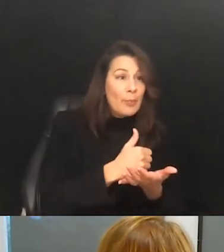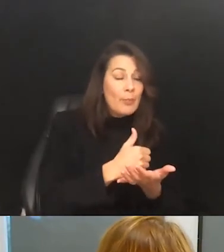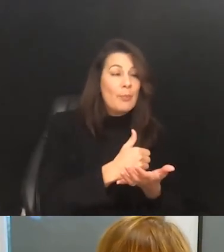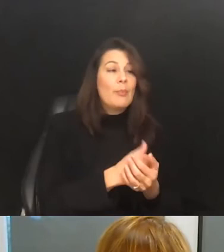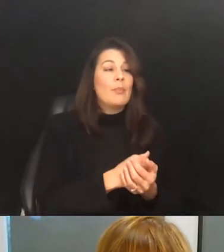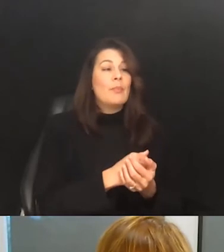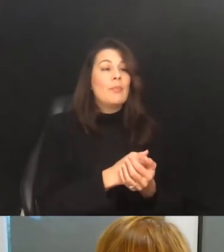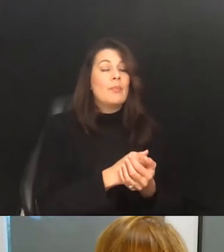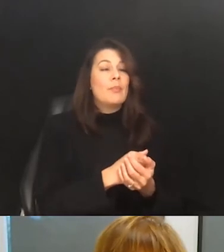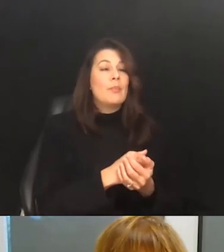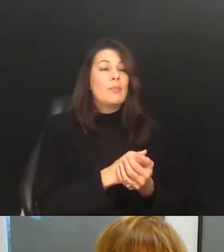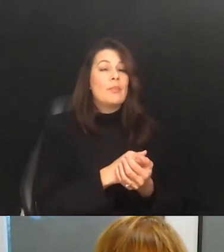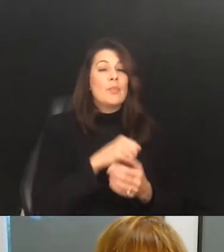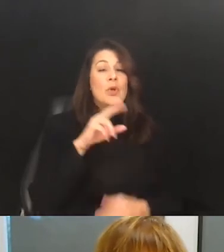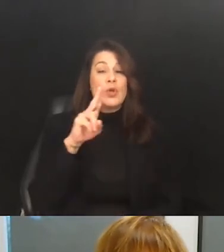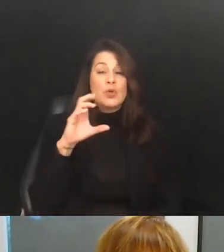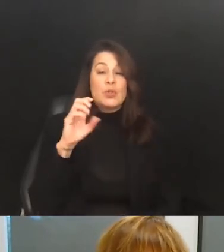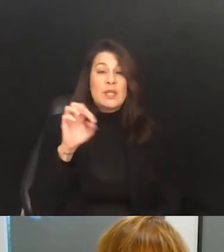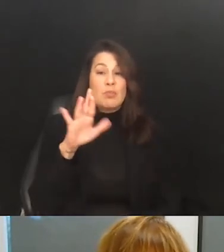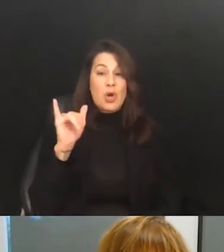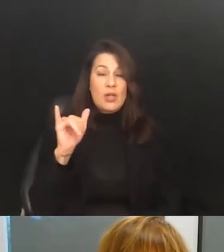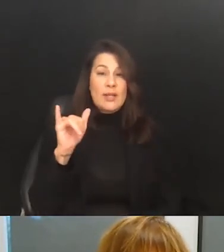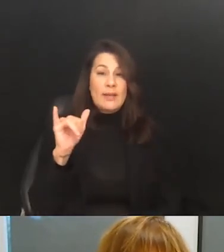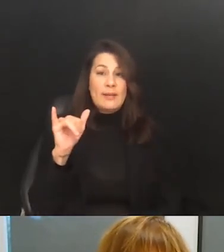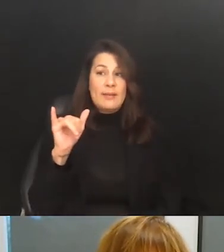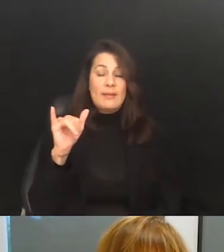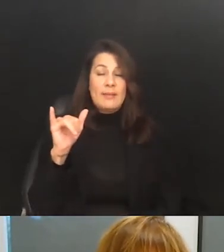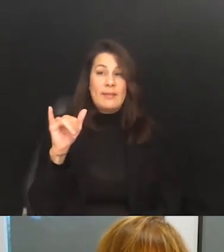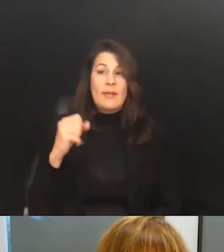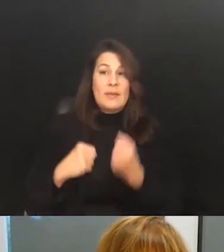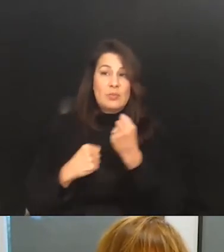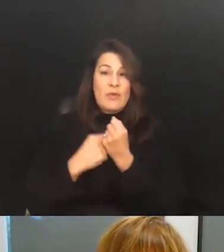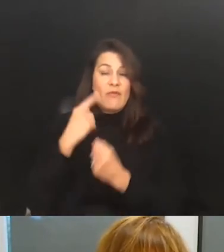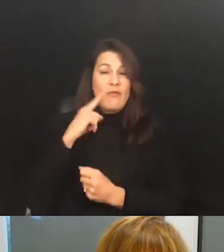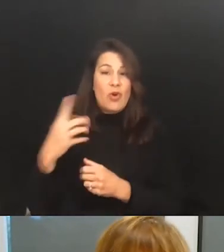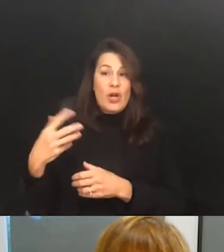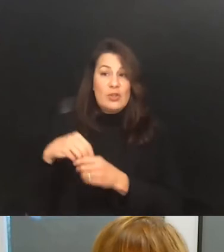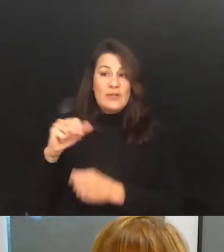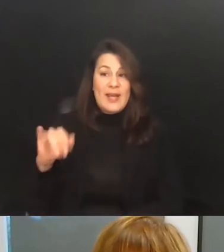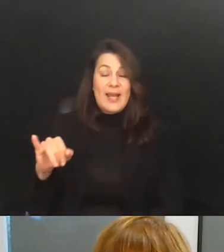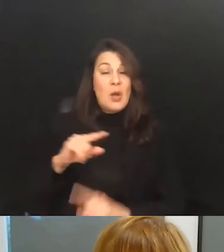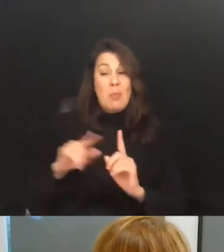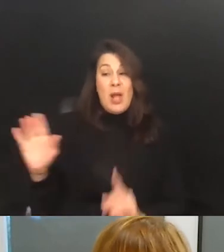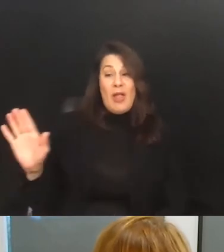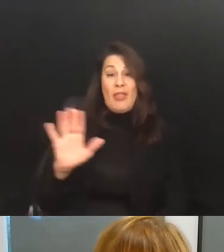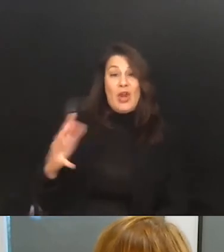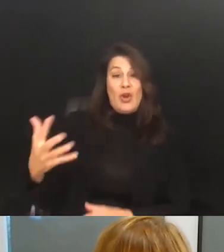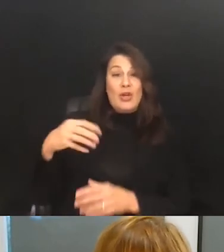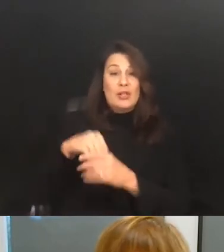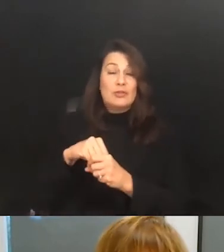group out of UC Berkeley, the Alliance for Inclusive AI, but again, their inclusion is almost entirely